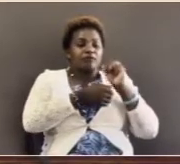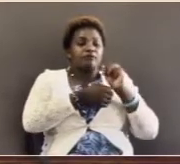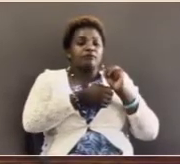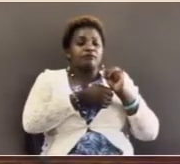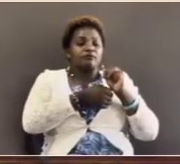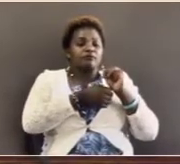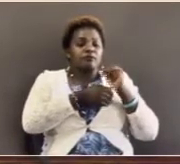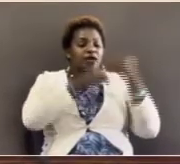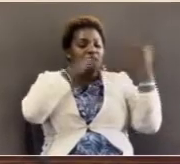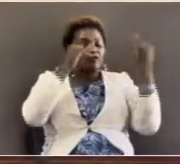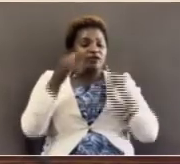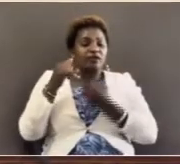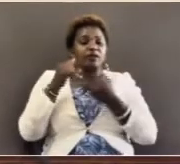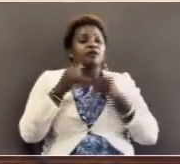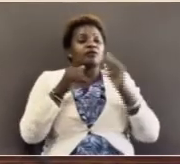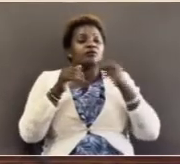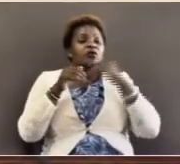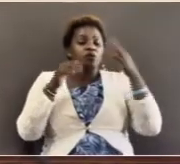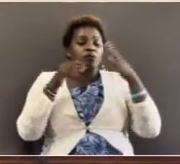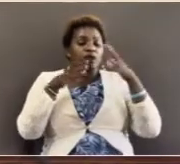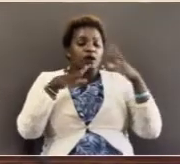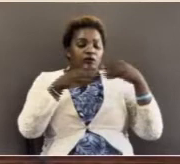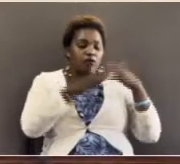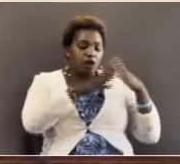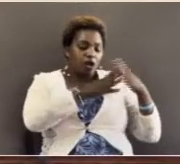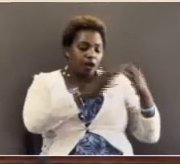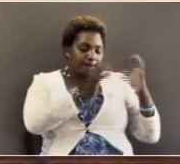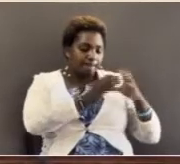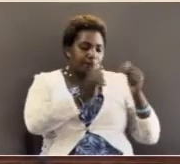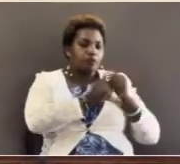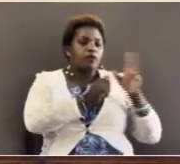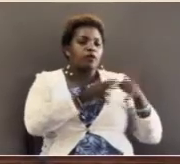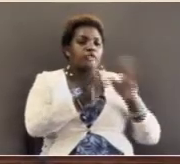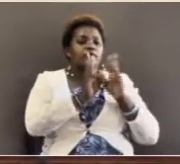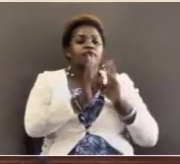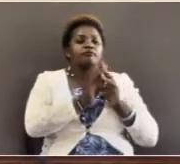So they invited him to be a new companion on their way.